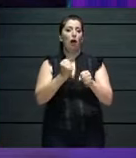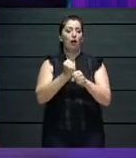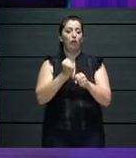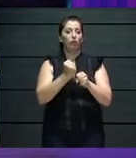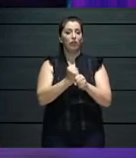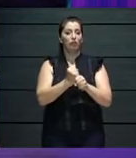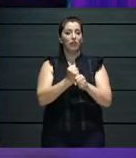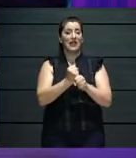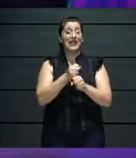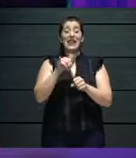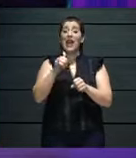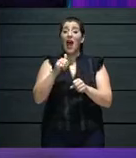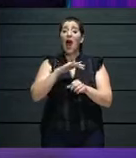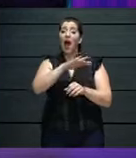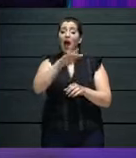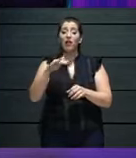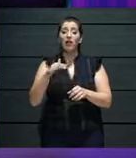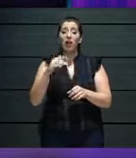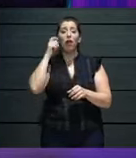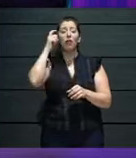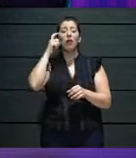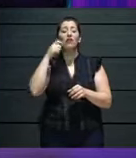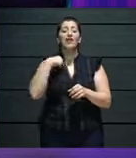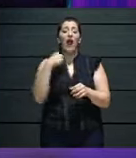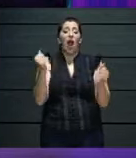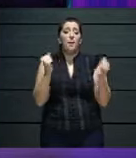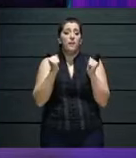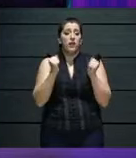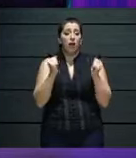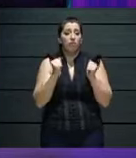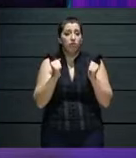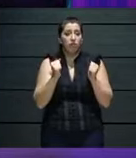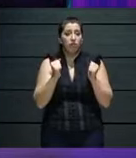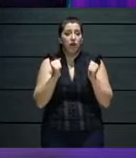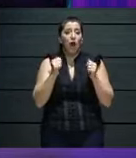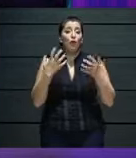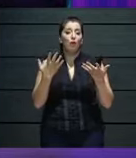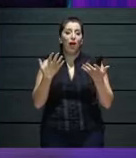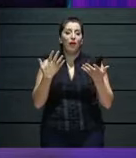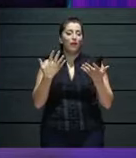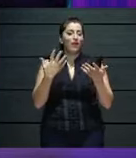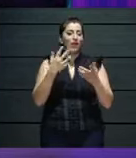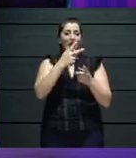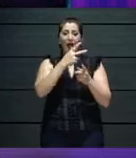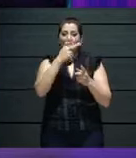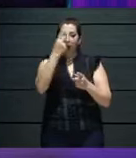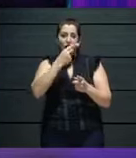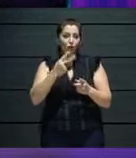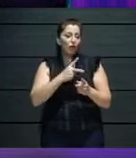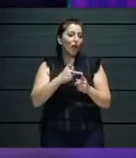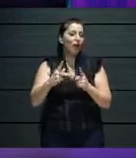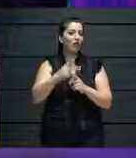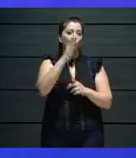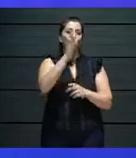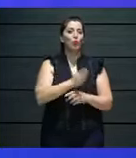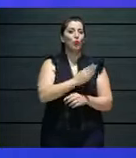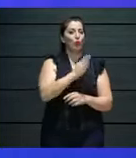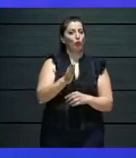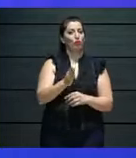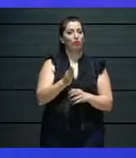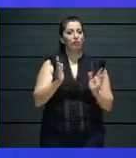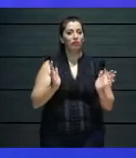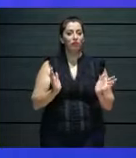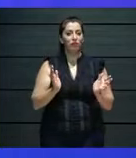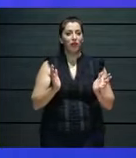And that is no go because arts and culture are, without sounding arrogant, repeat that,